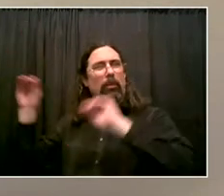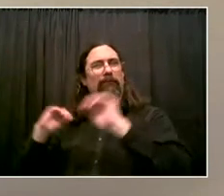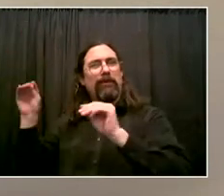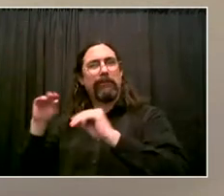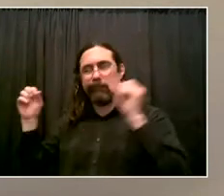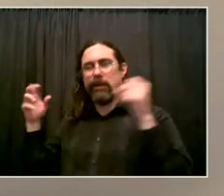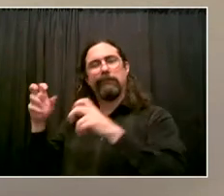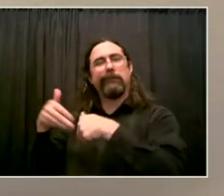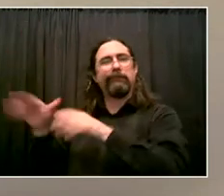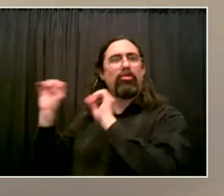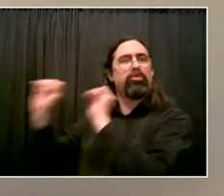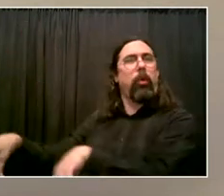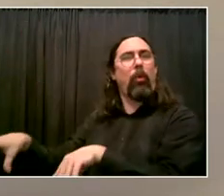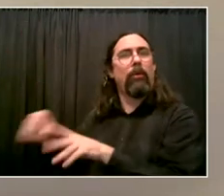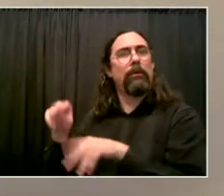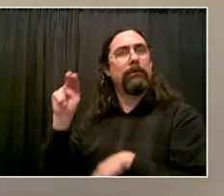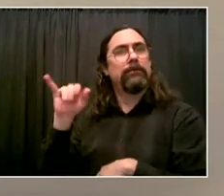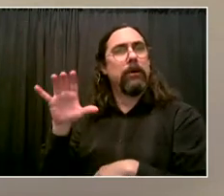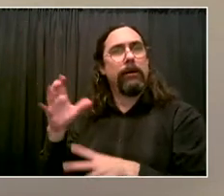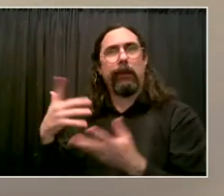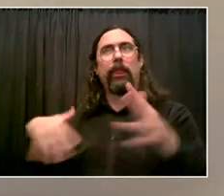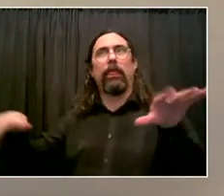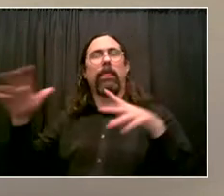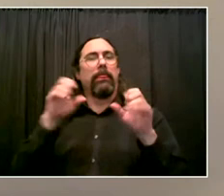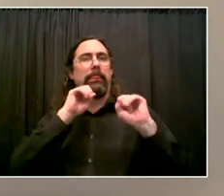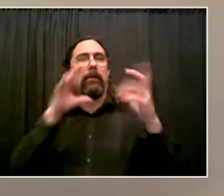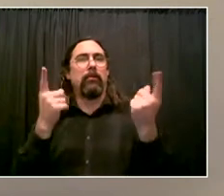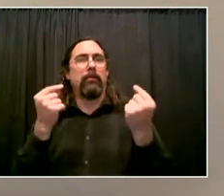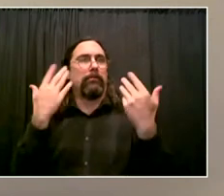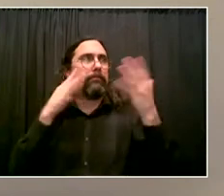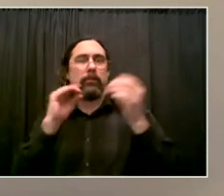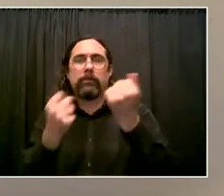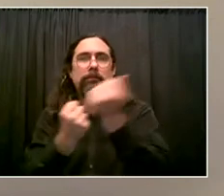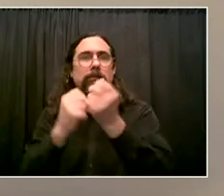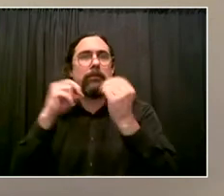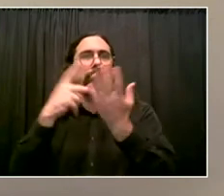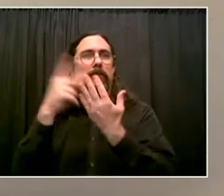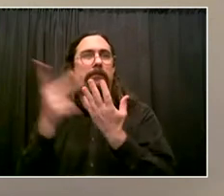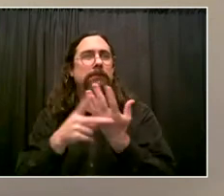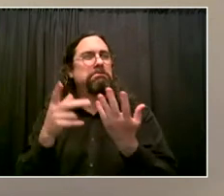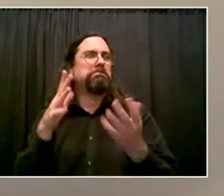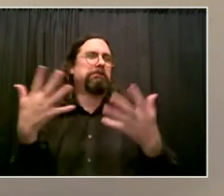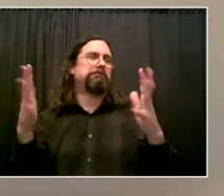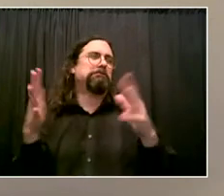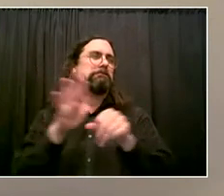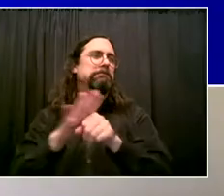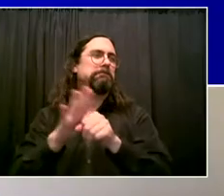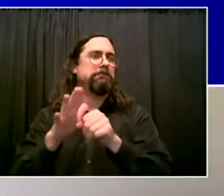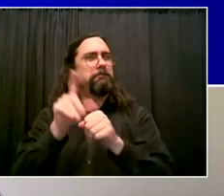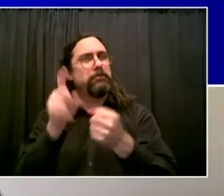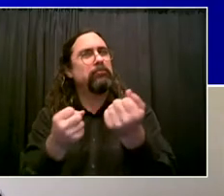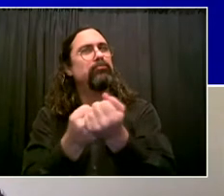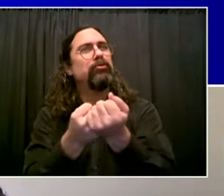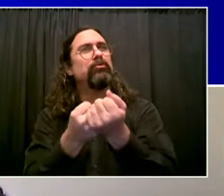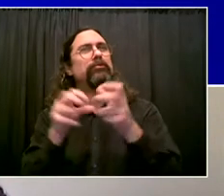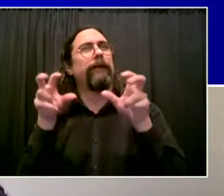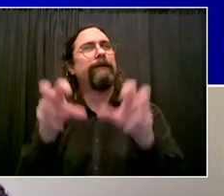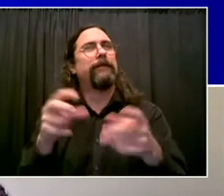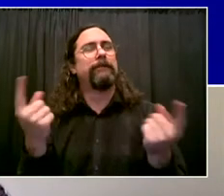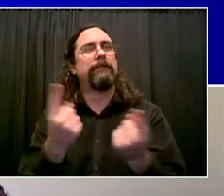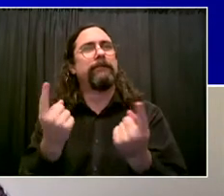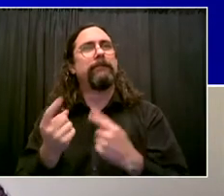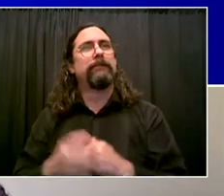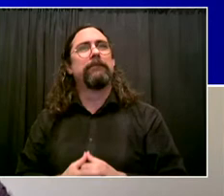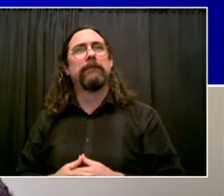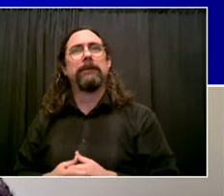now so we can have a safe summer ahead and continue to be the biggest safe city. Thank you. Thank you so much assembly member